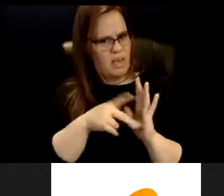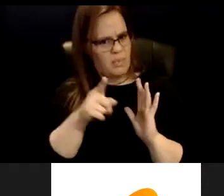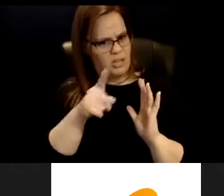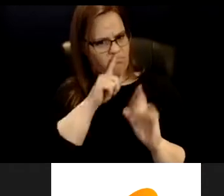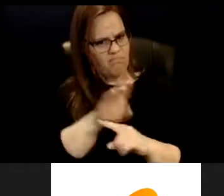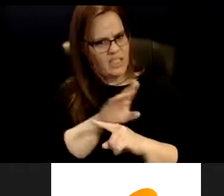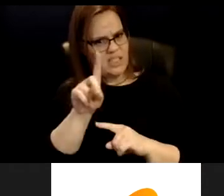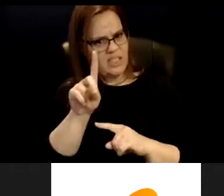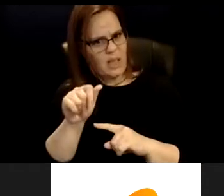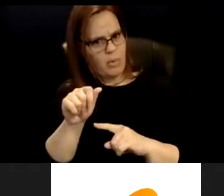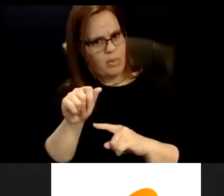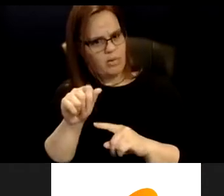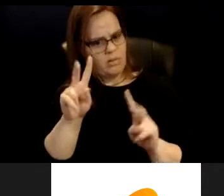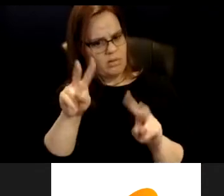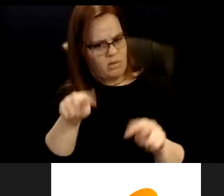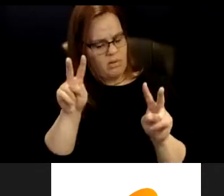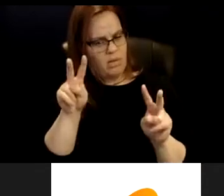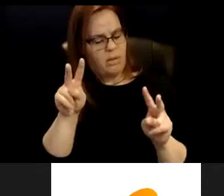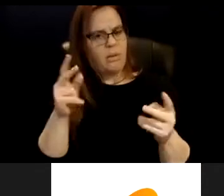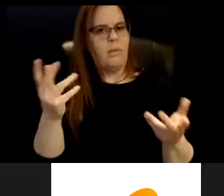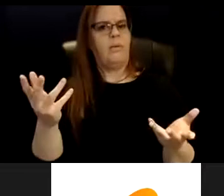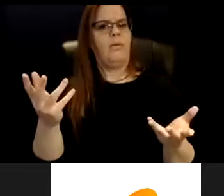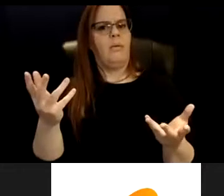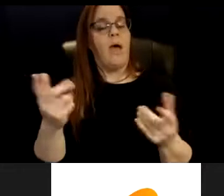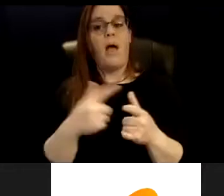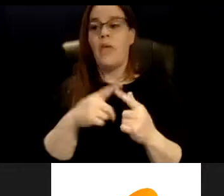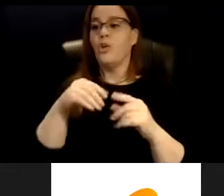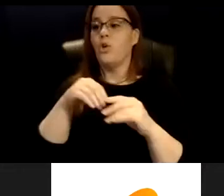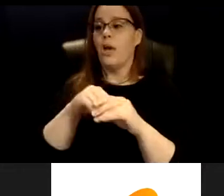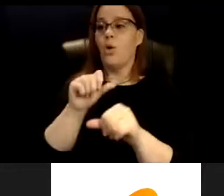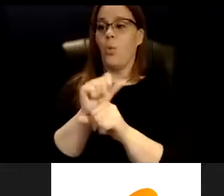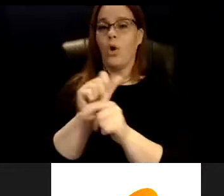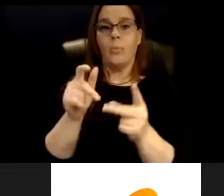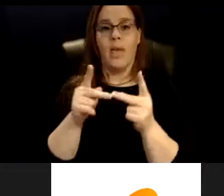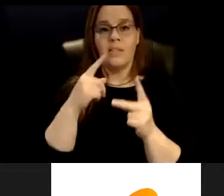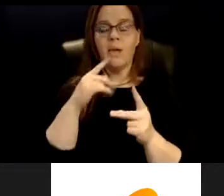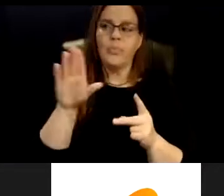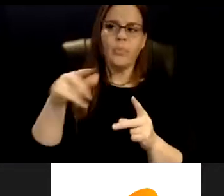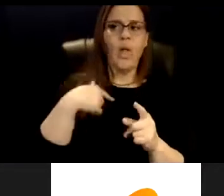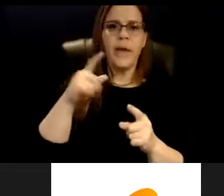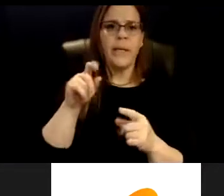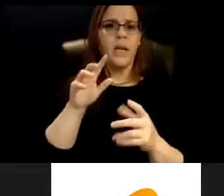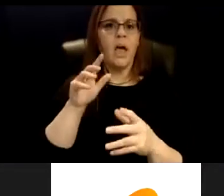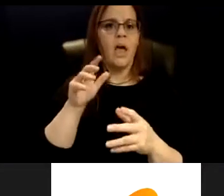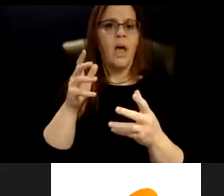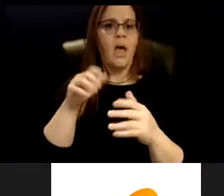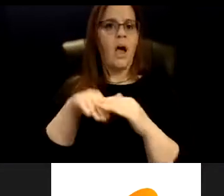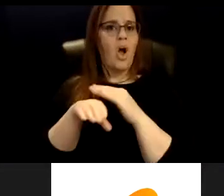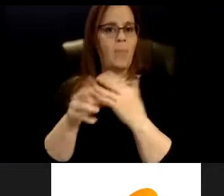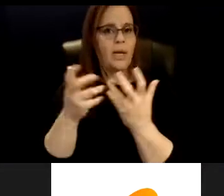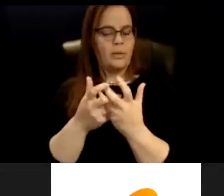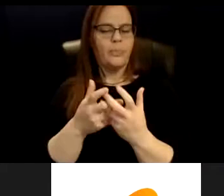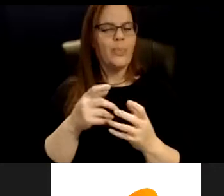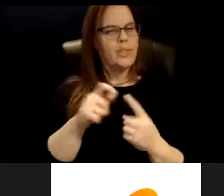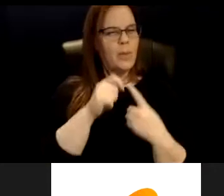And then when you're in spaces like the workplace and you're like, I need an accommodation, especially like say in my intersection, right?